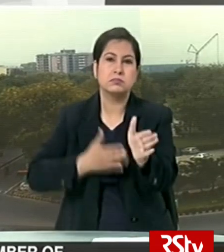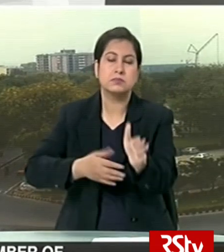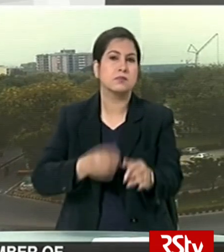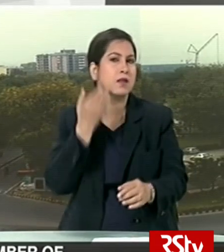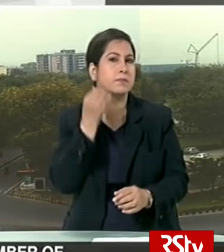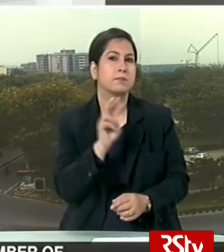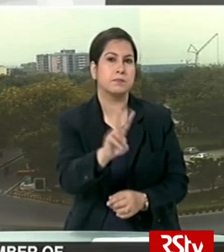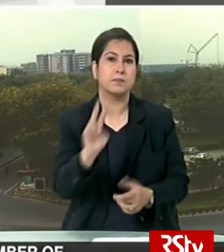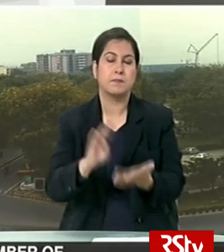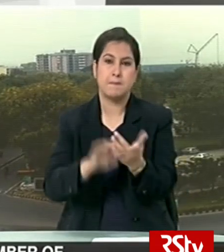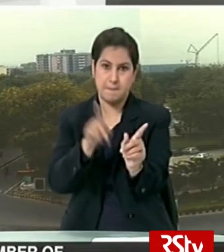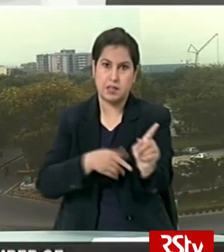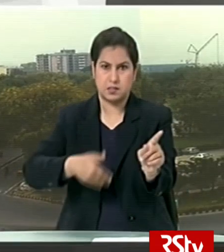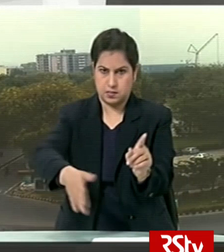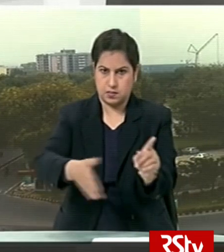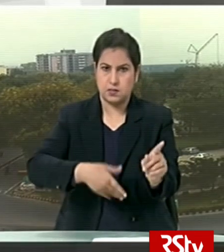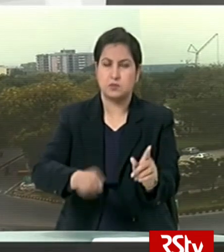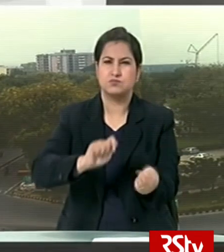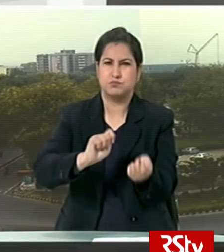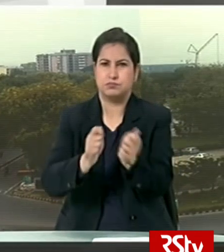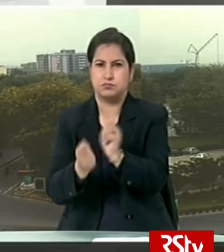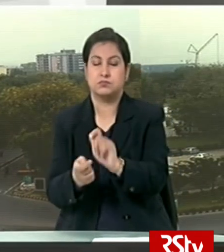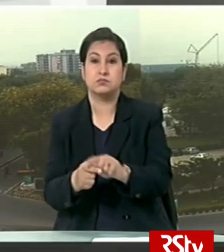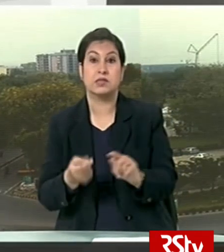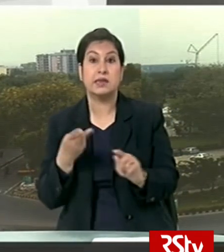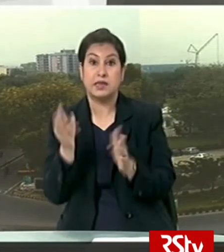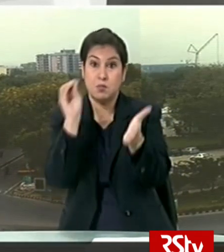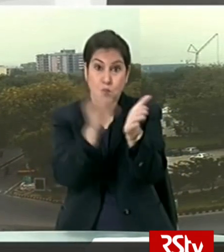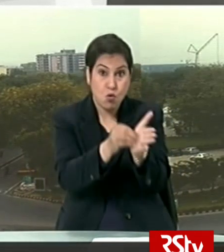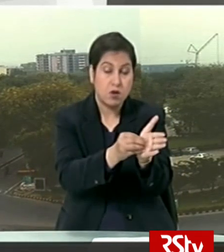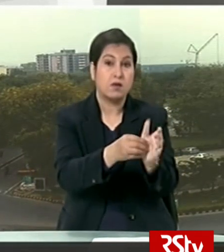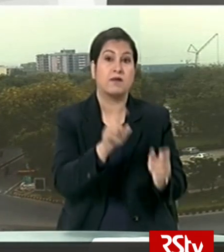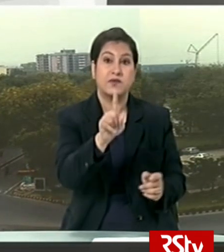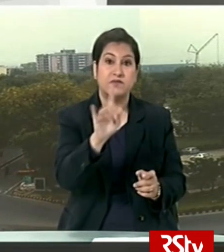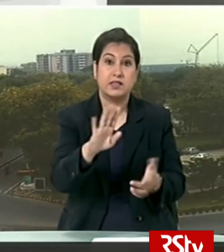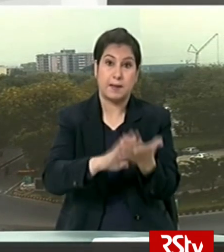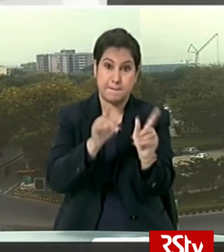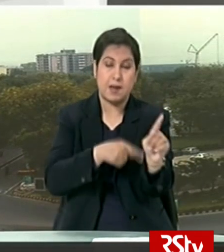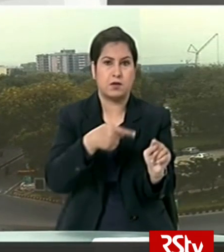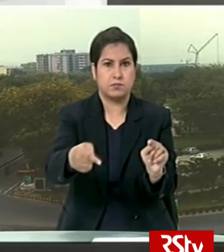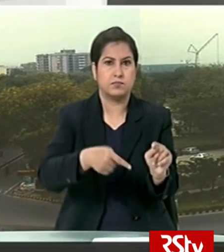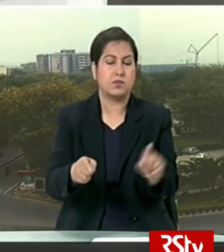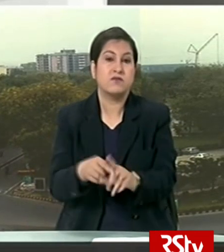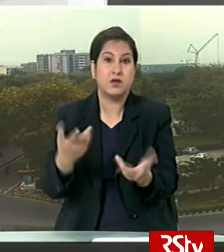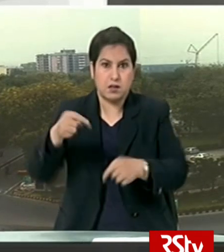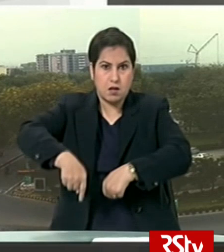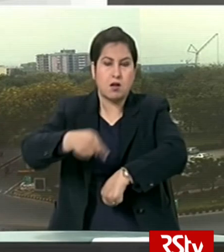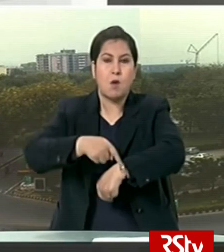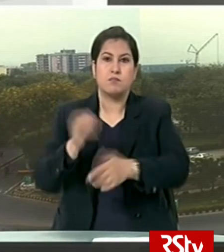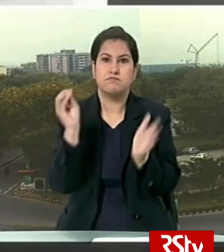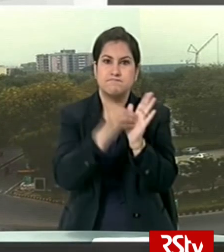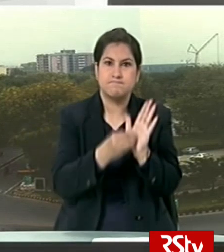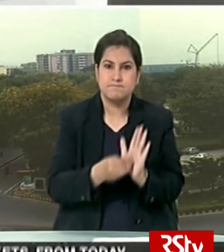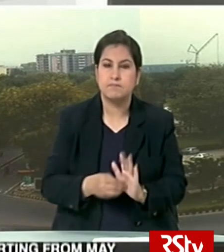22nd of this month changes will be made in tickets booked from the 15th of May Since the maximum period of